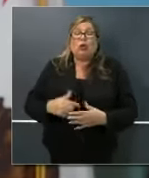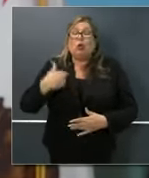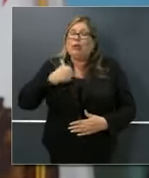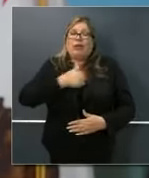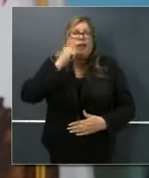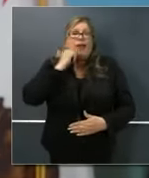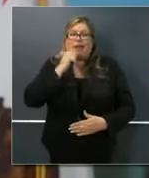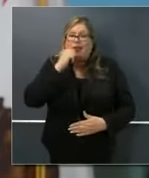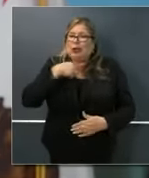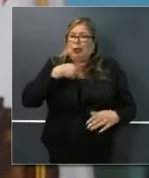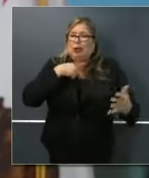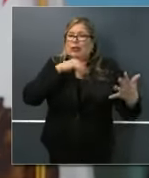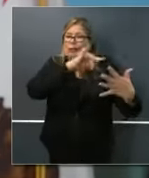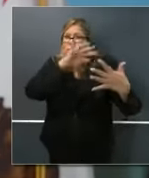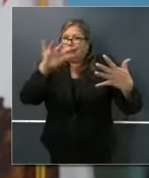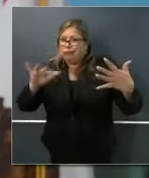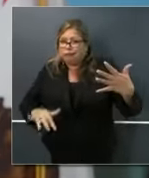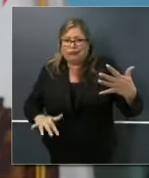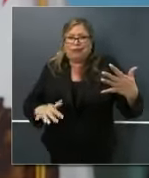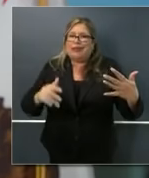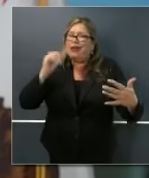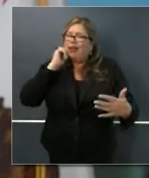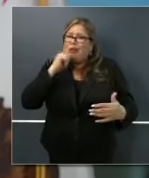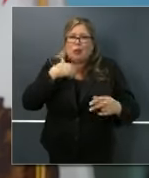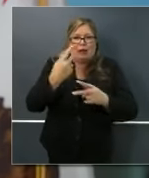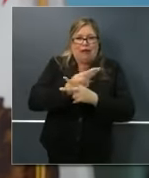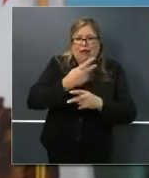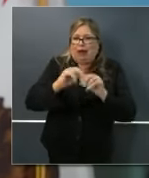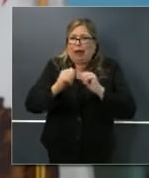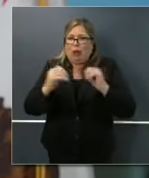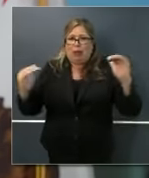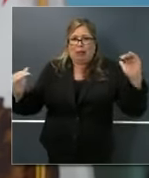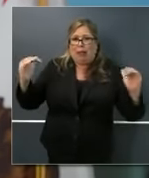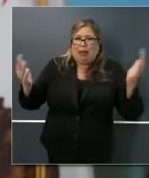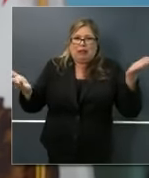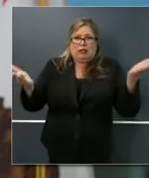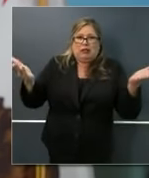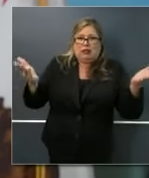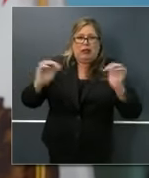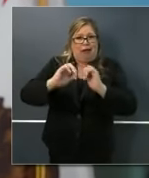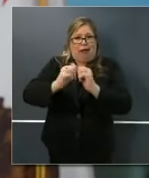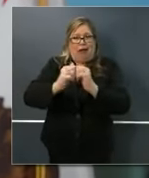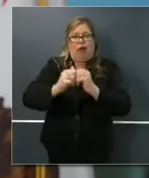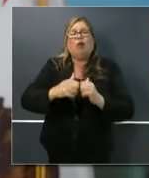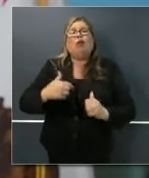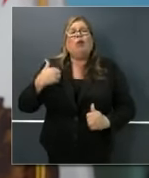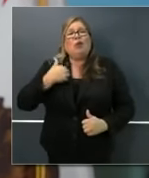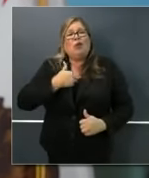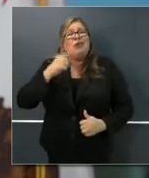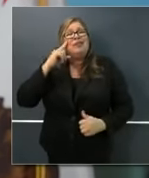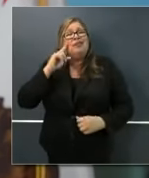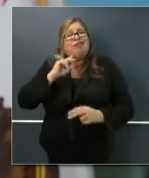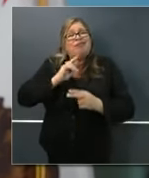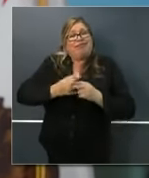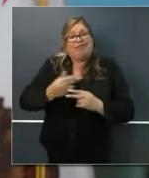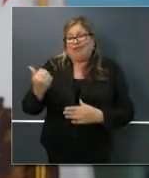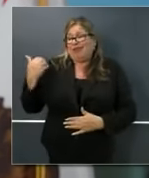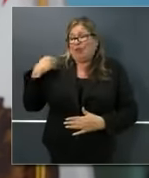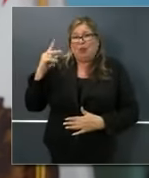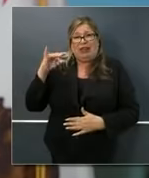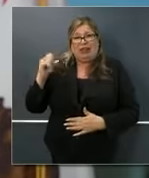on this. Look, the reason we put out the guidelines, the reason we socialized those a number of days ago, the reason we